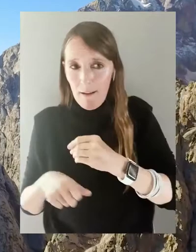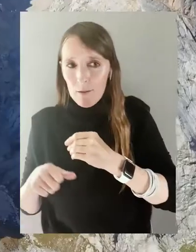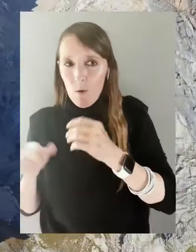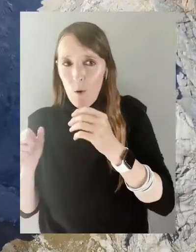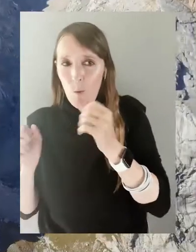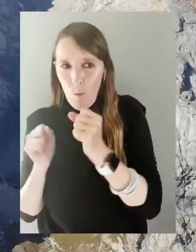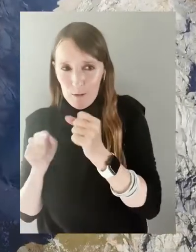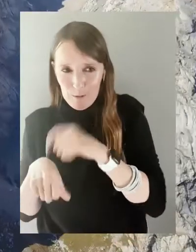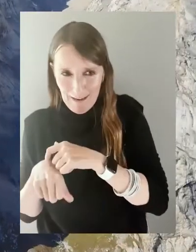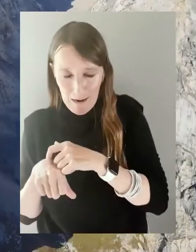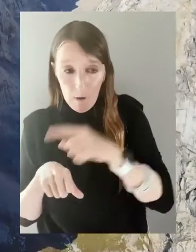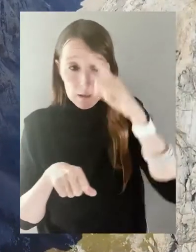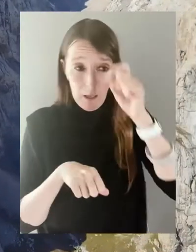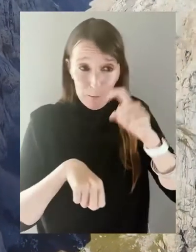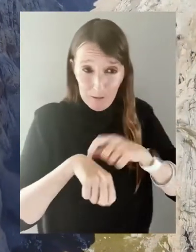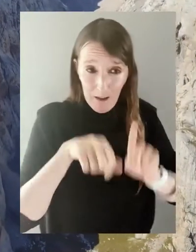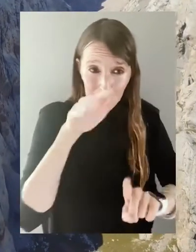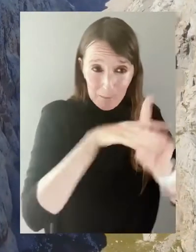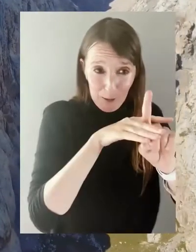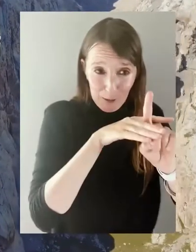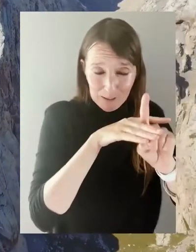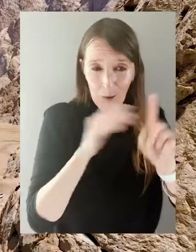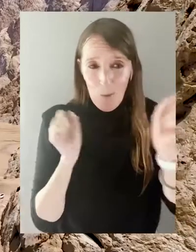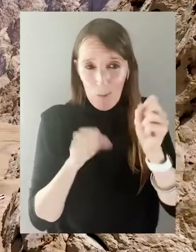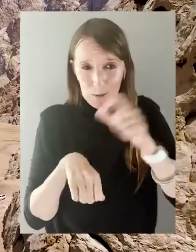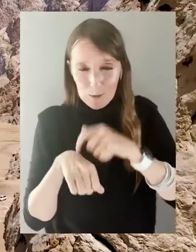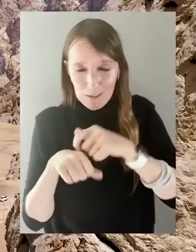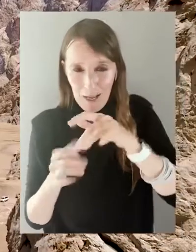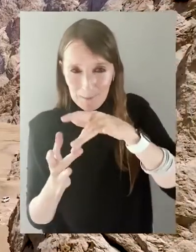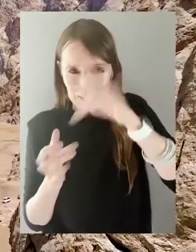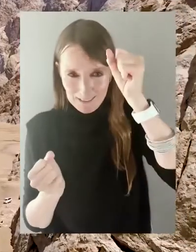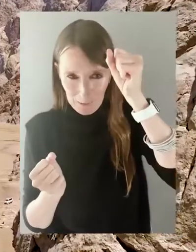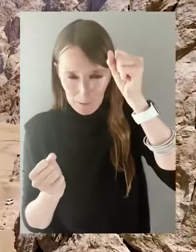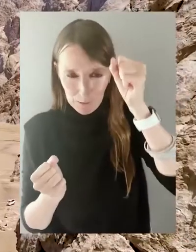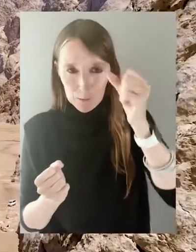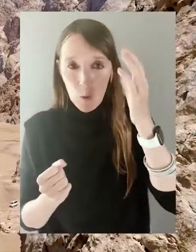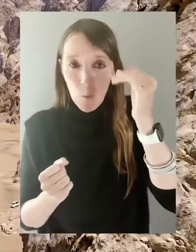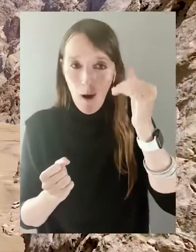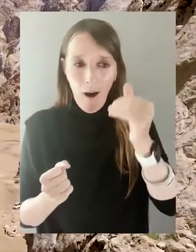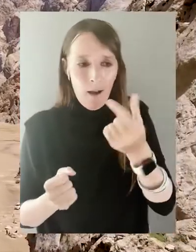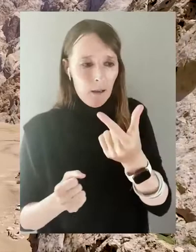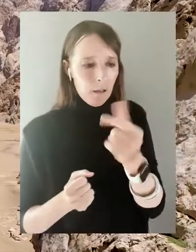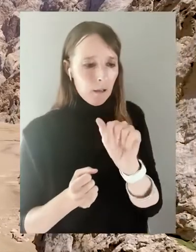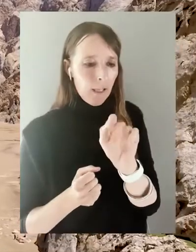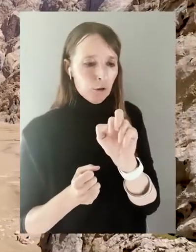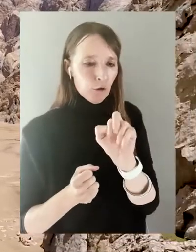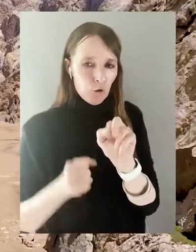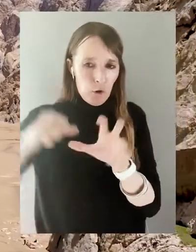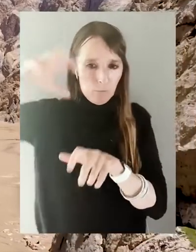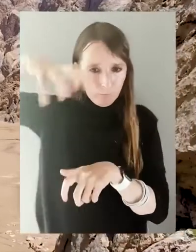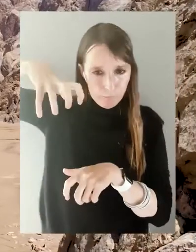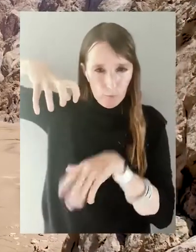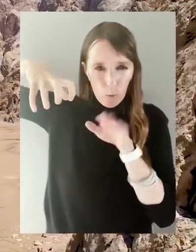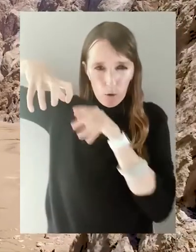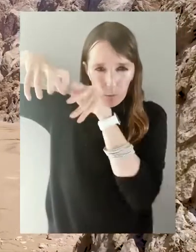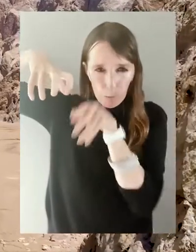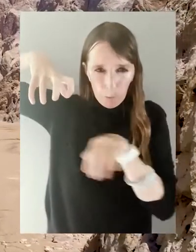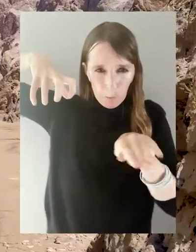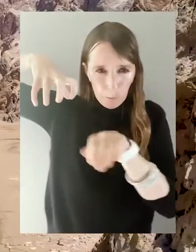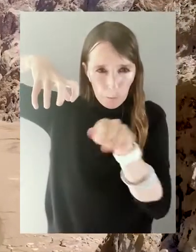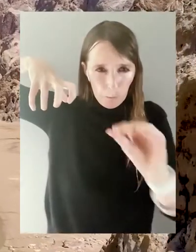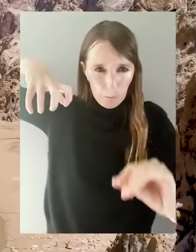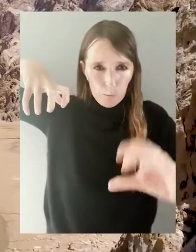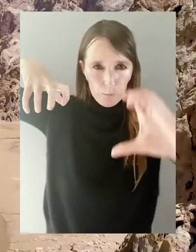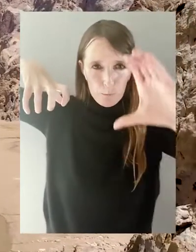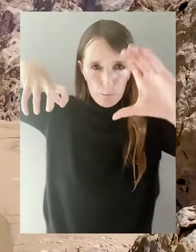the way it forms among the cliffs and high mountains. It appears in summer and disappears in wintertime, as it forms